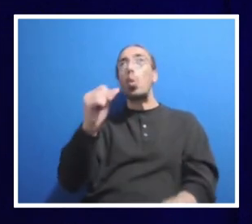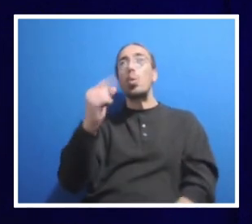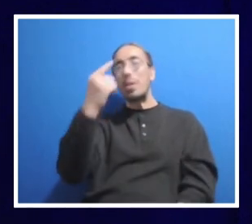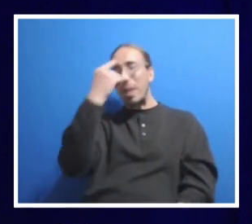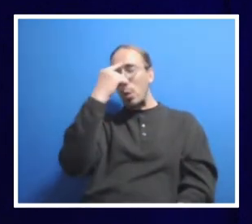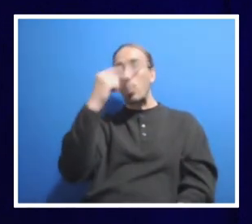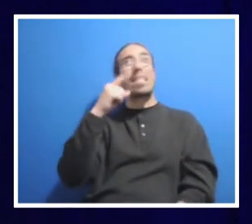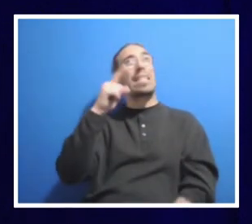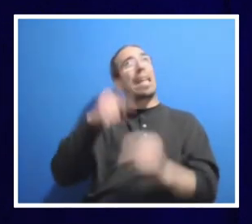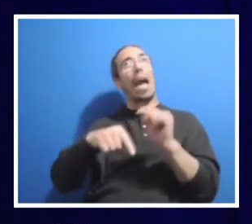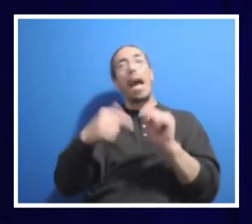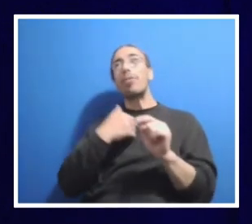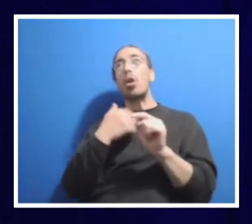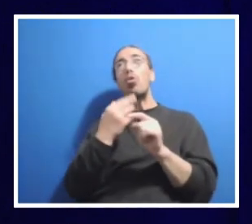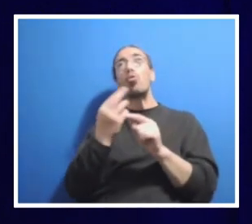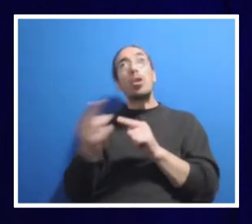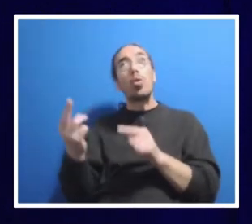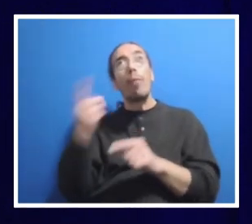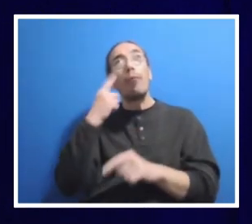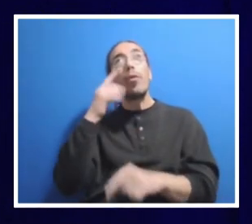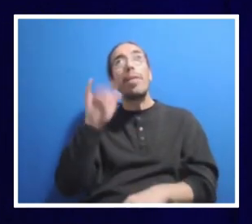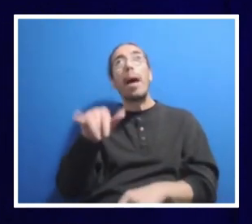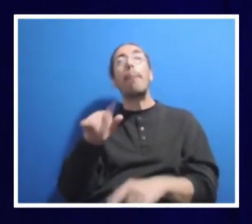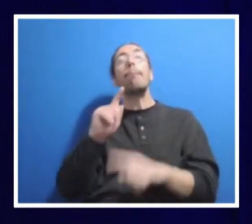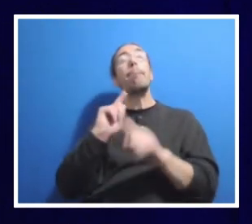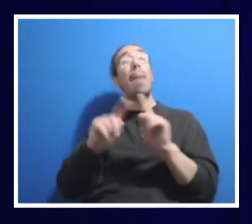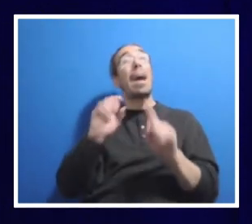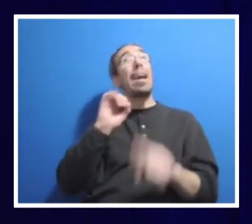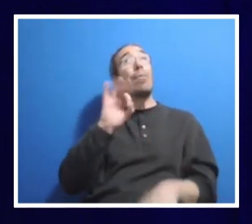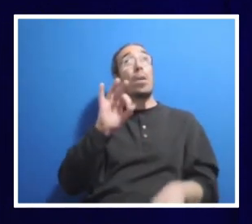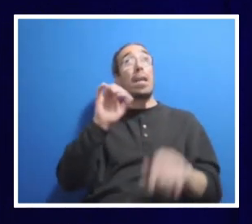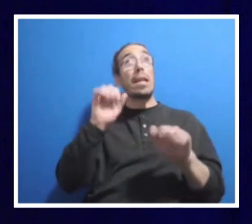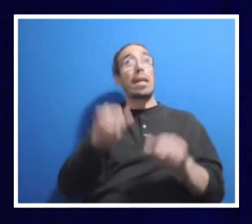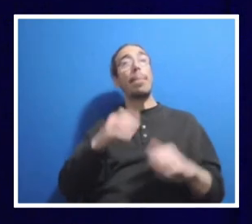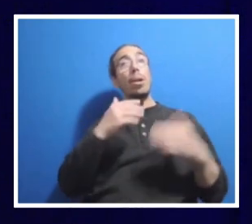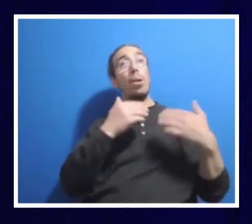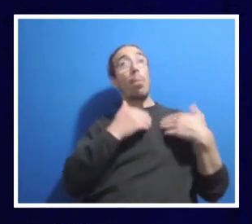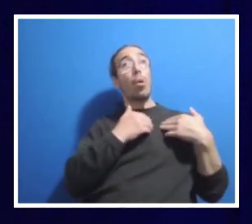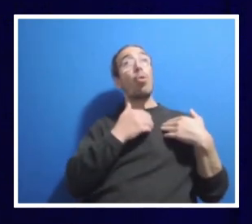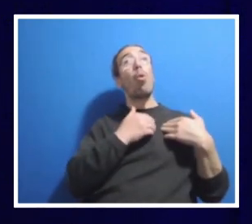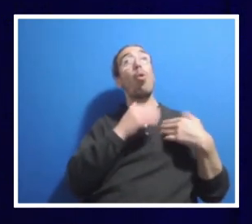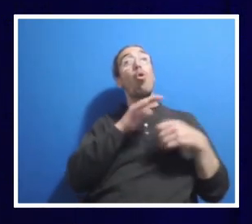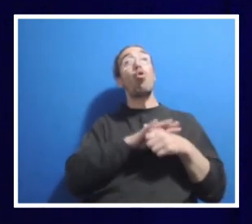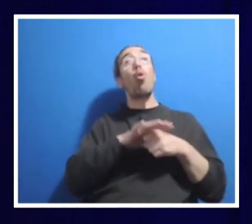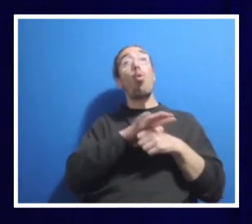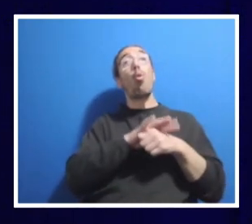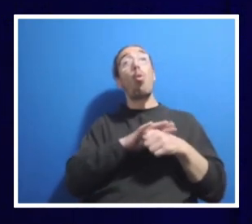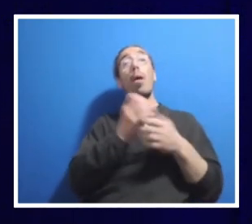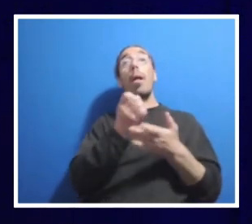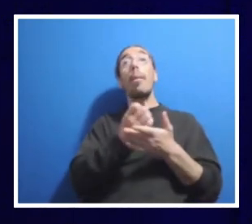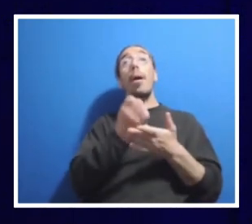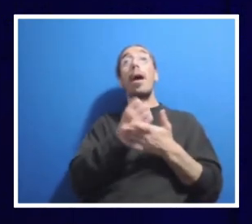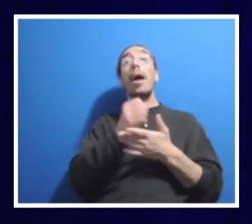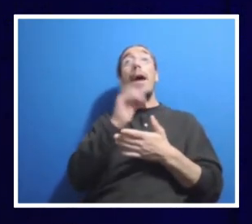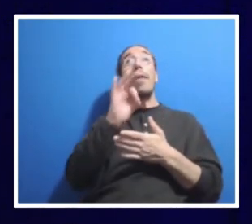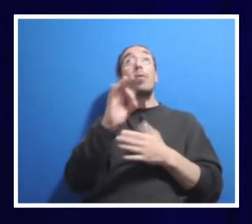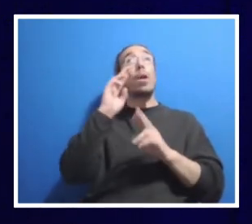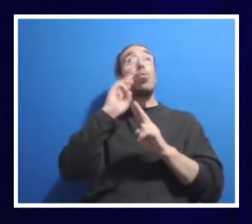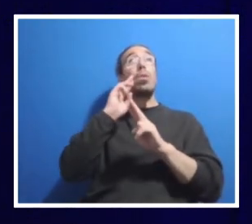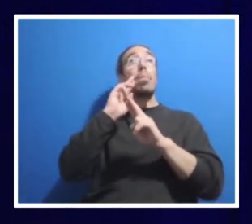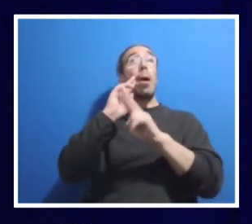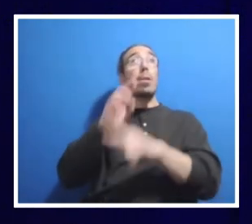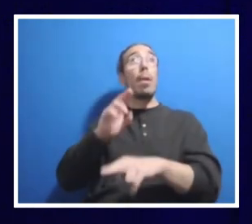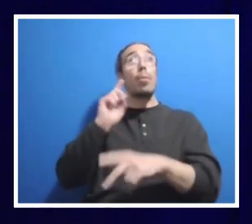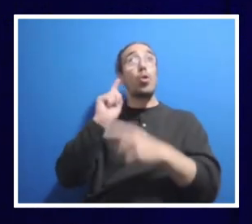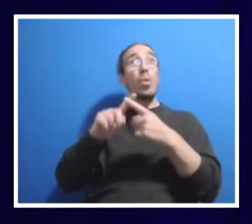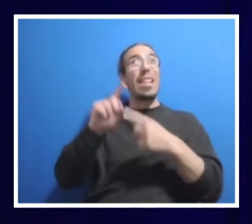to do that. But if we can be responsive to the local economy, if we can be responsive to the needs